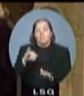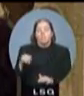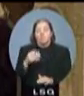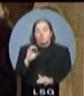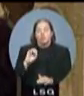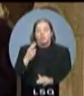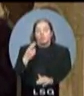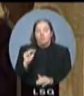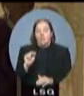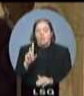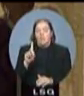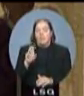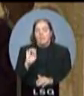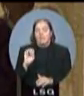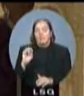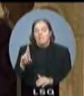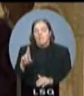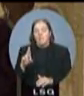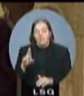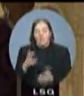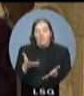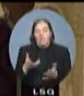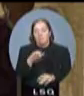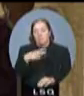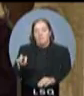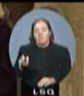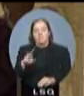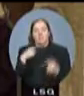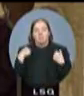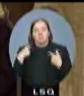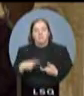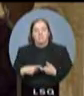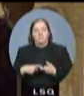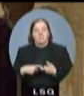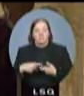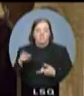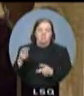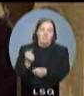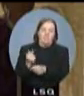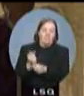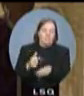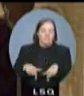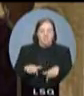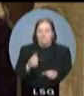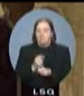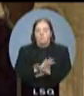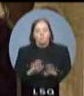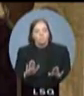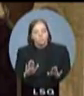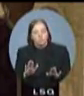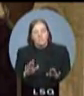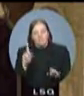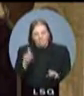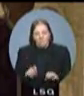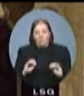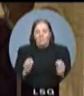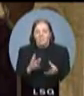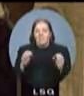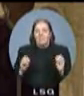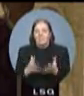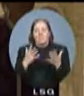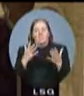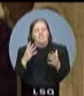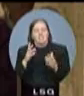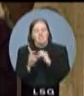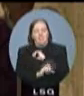need is a stimulus package, and we need it now, and what we need to do is we need to create jobs. We need training and apprenticeship opportunities for our